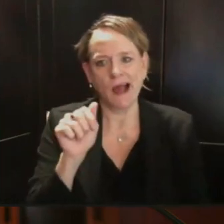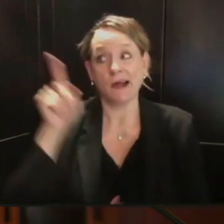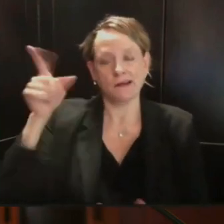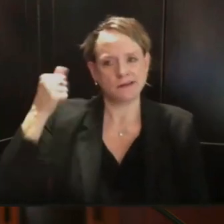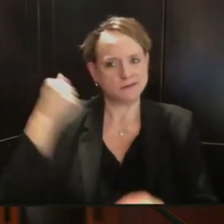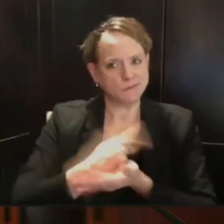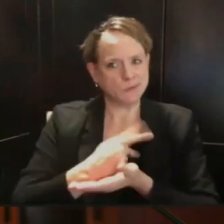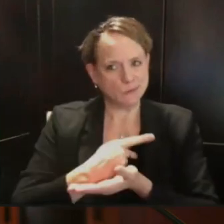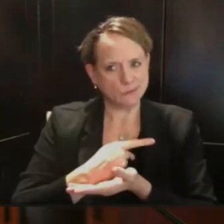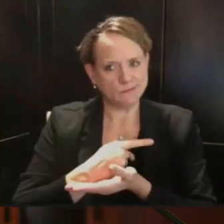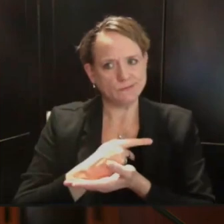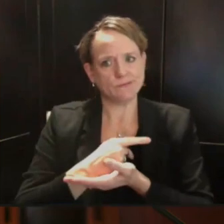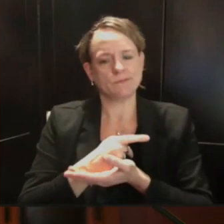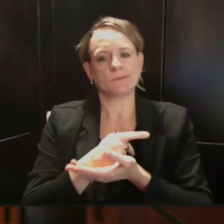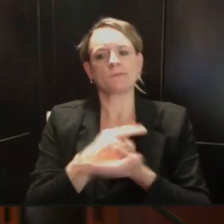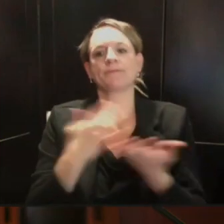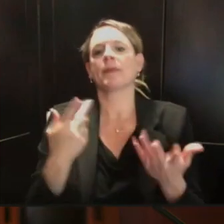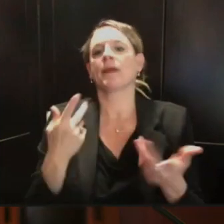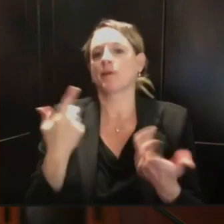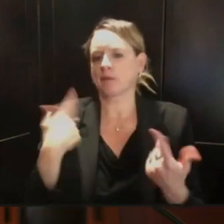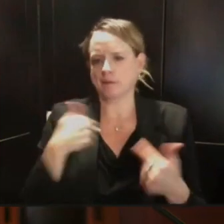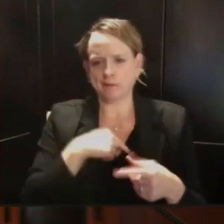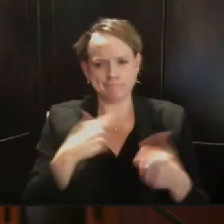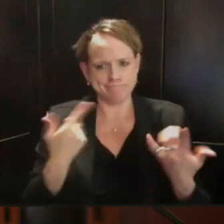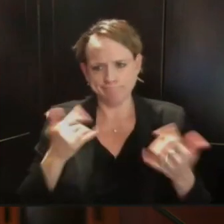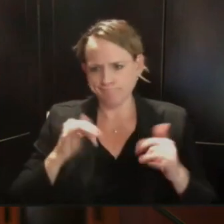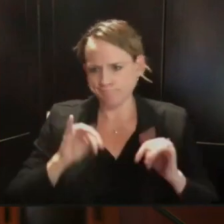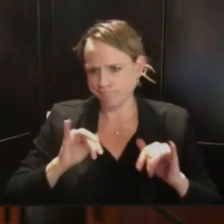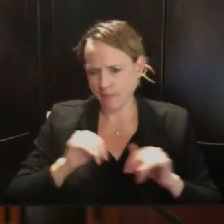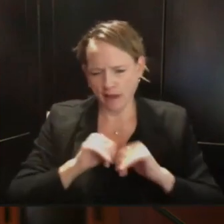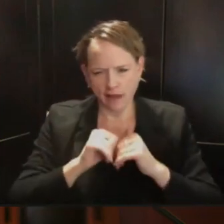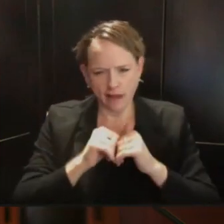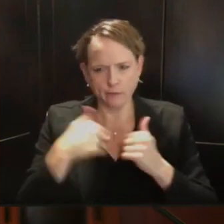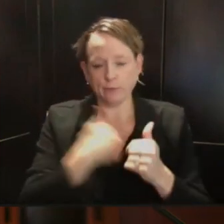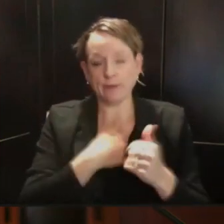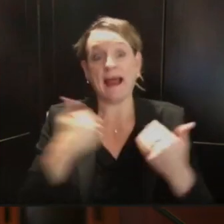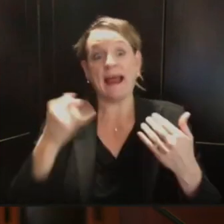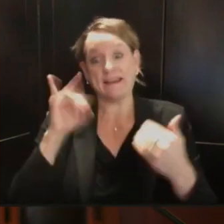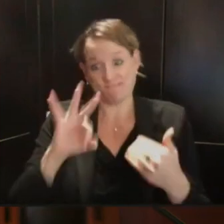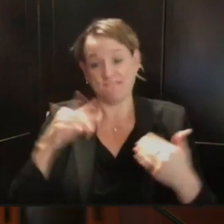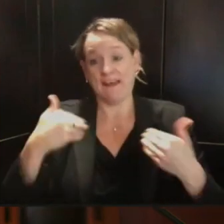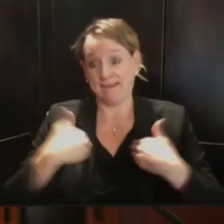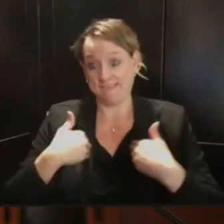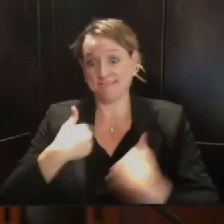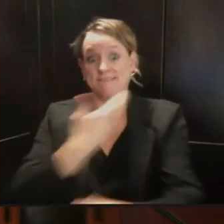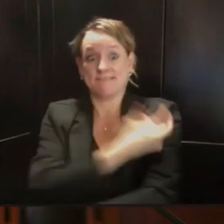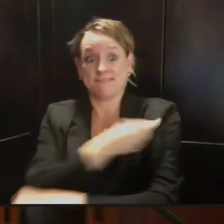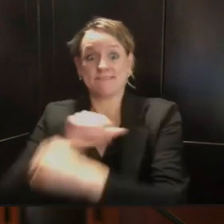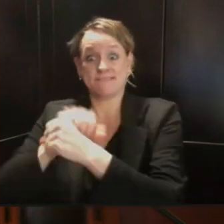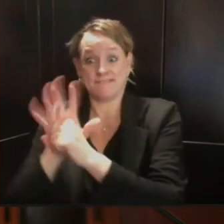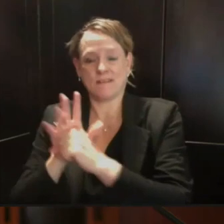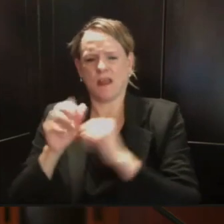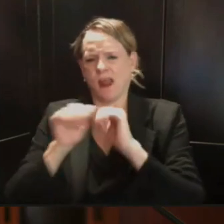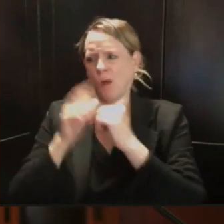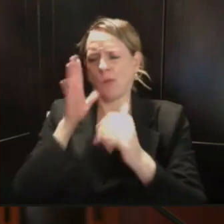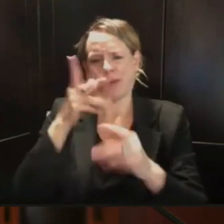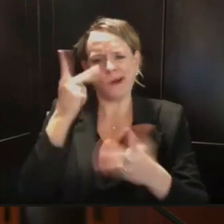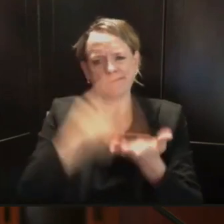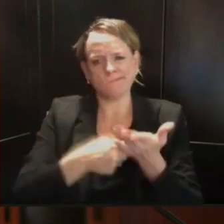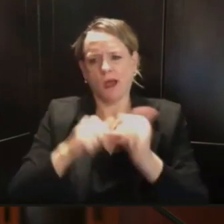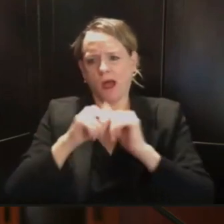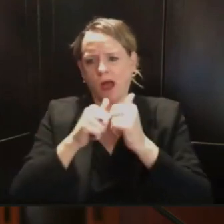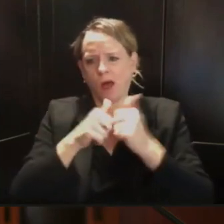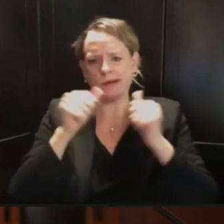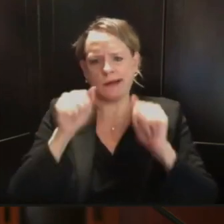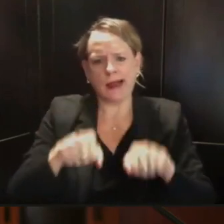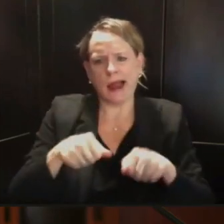supply, vaccine distribution, and, you know, the role we will play in helping to make sure that Wisconsinites have access to